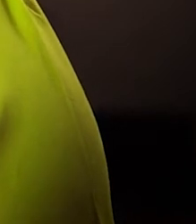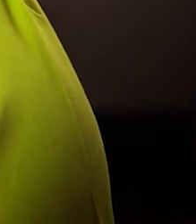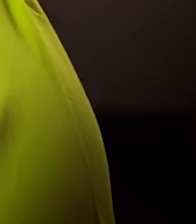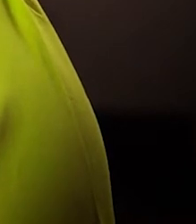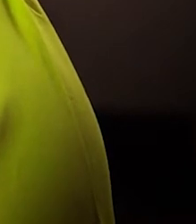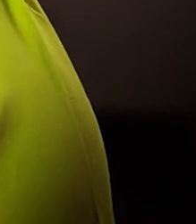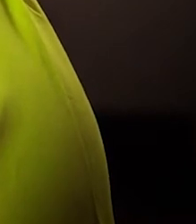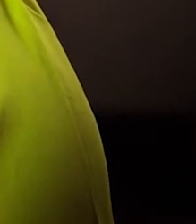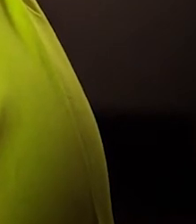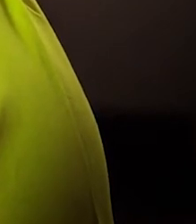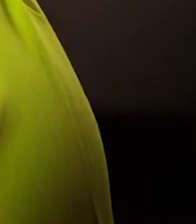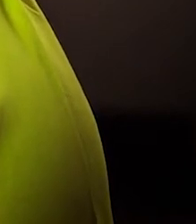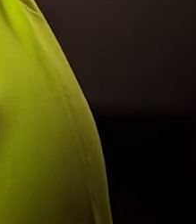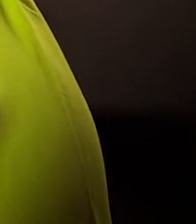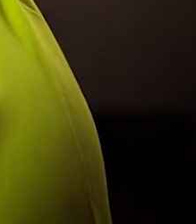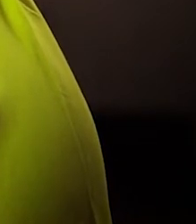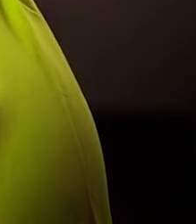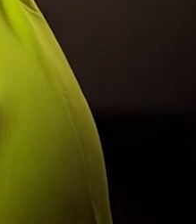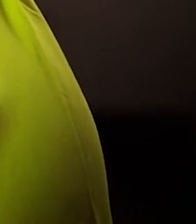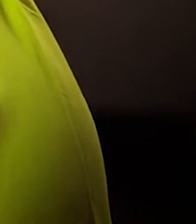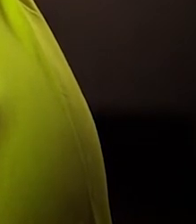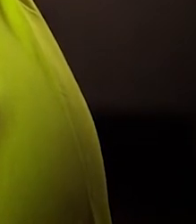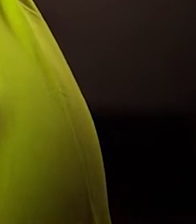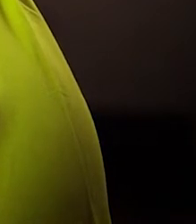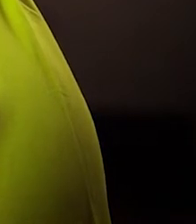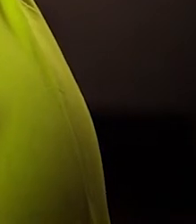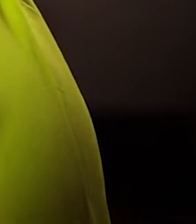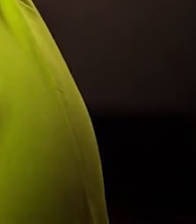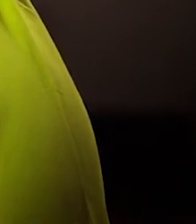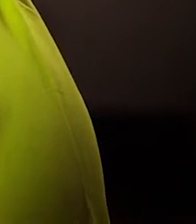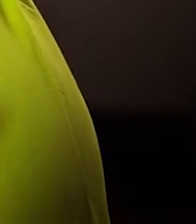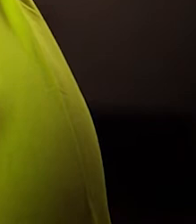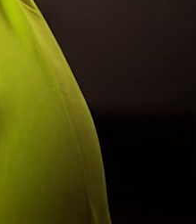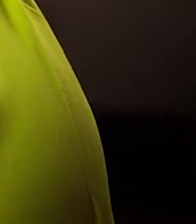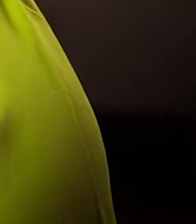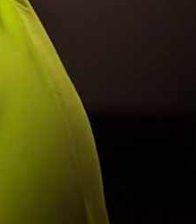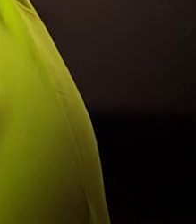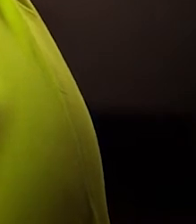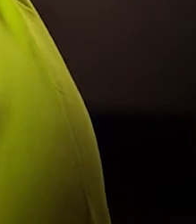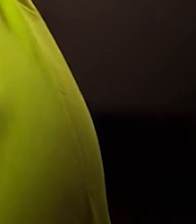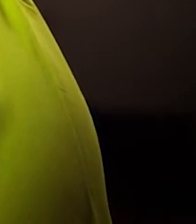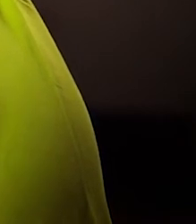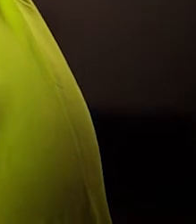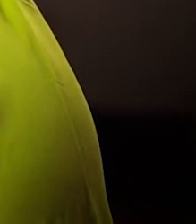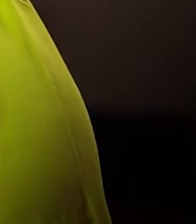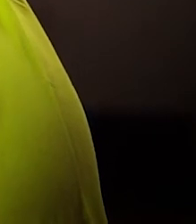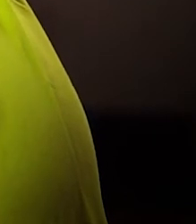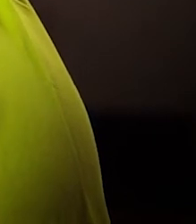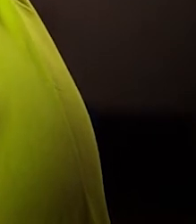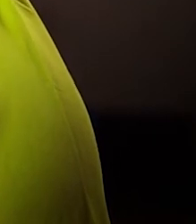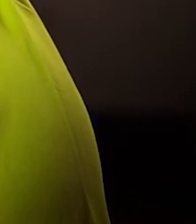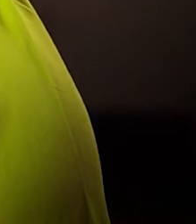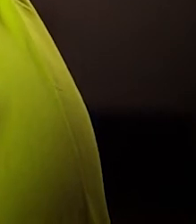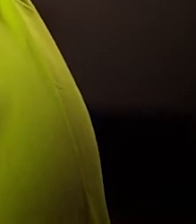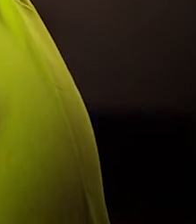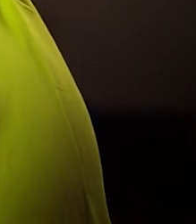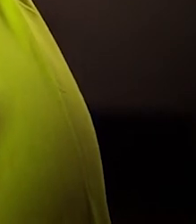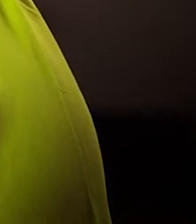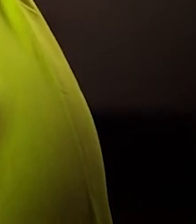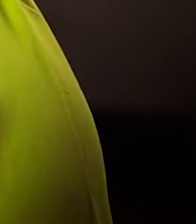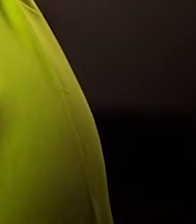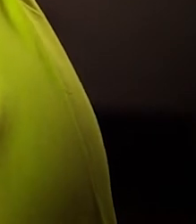reason why is I think because it's a very welcoming, very open and very friendly company. That's a vibe I get and a very positive atmosphere.